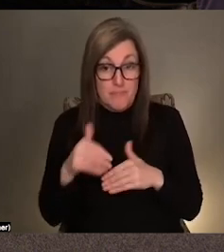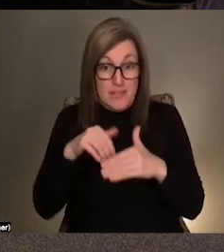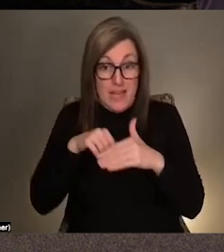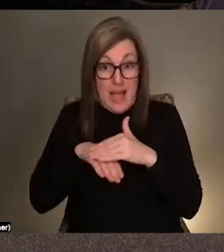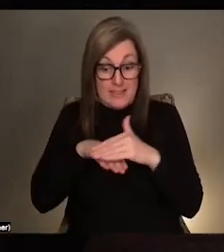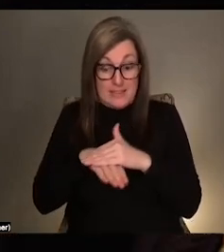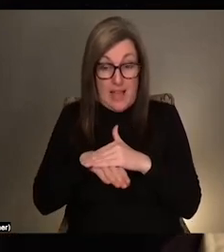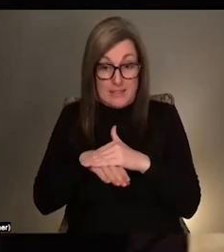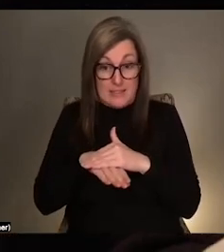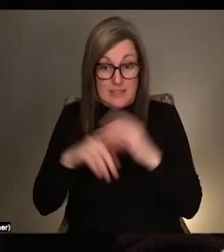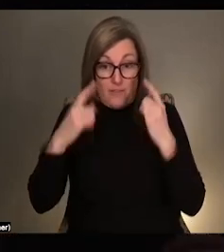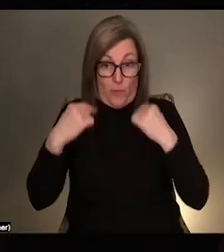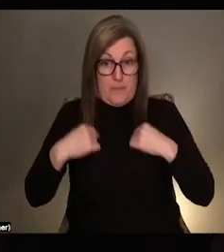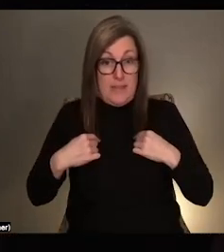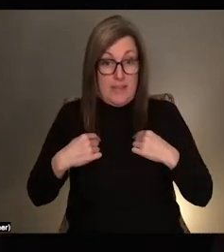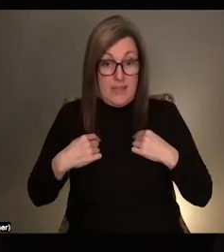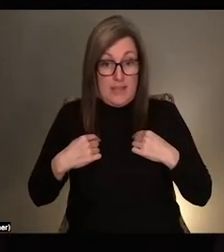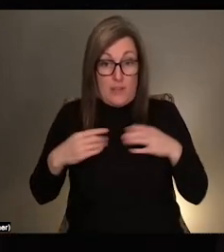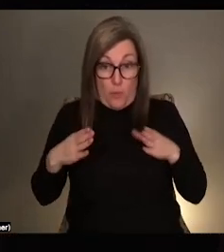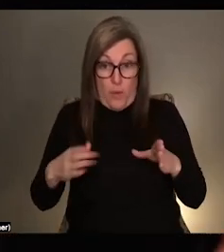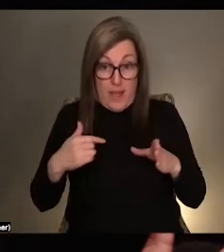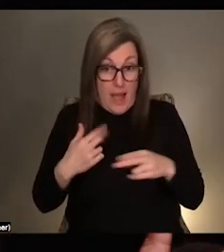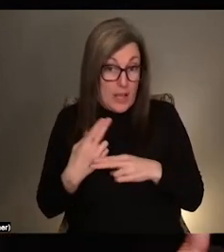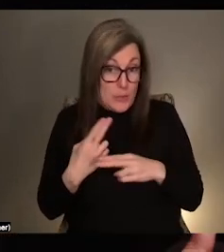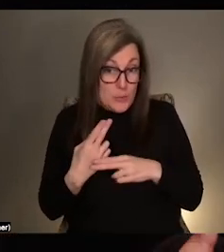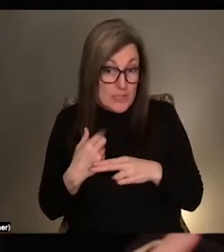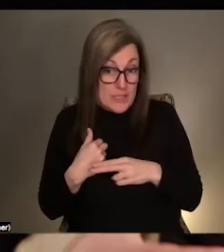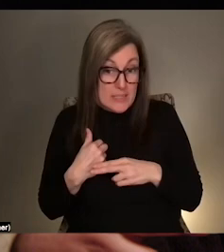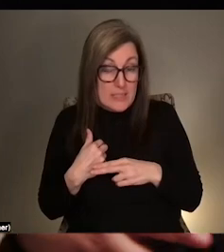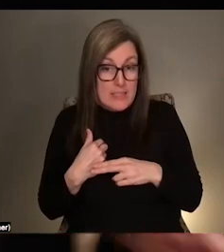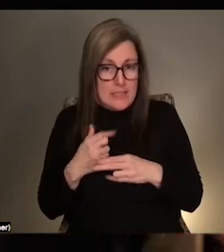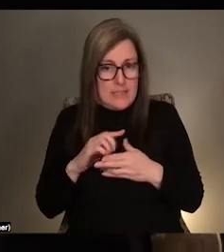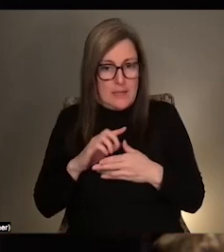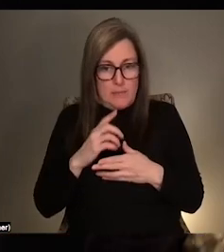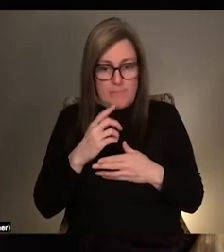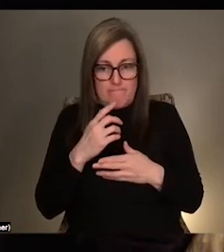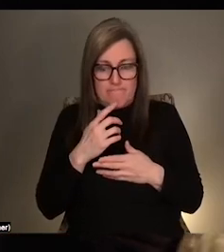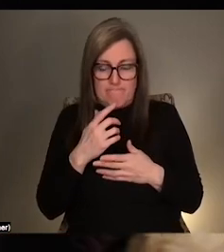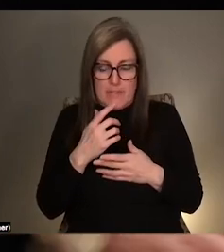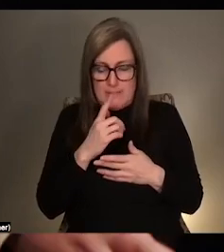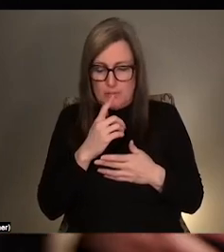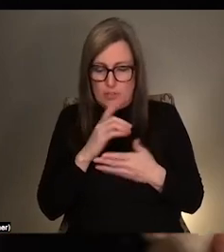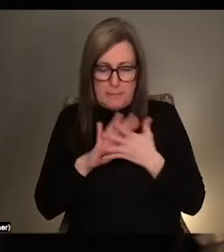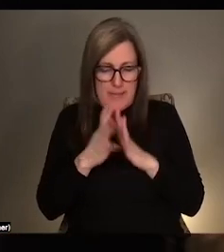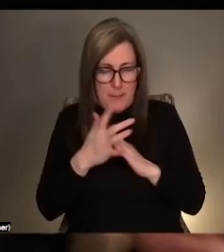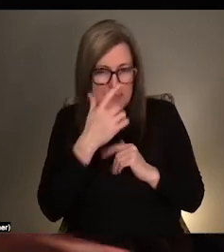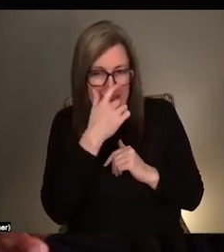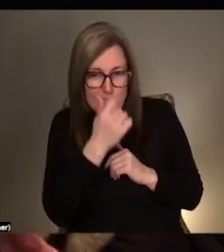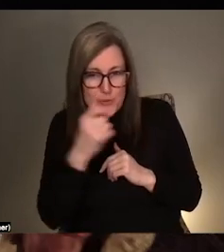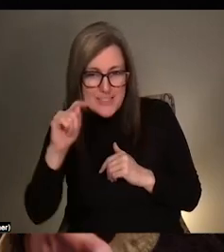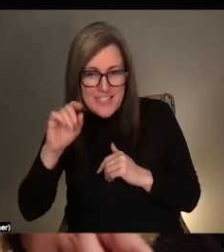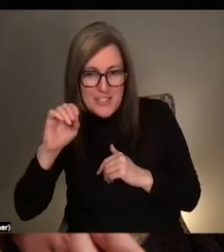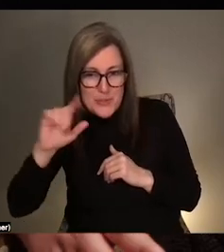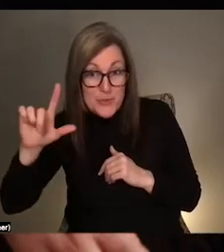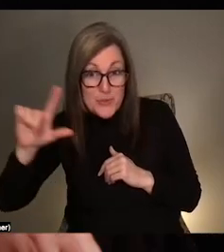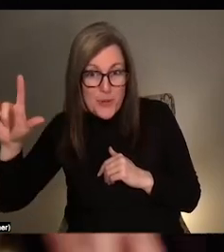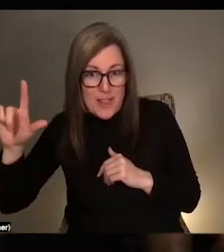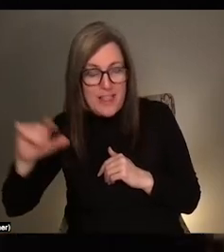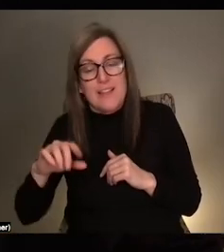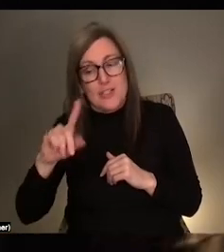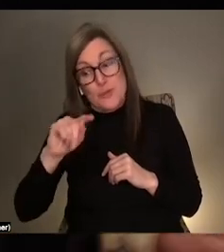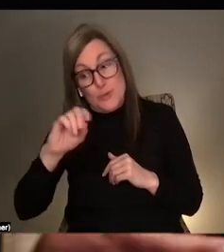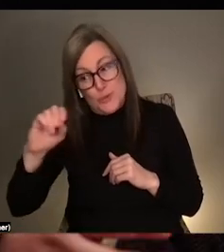like for me or the way I use it becomes a really interesting like tool of fugitivity as a black artist, like